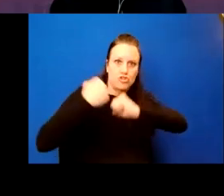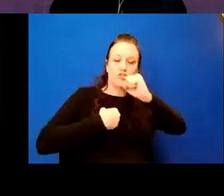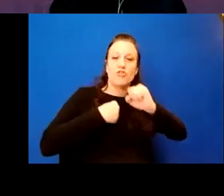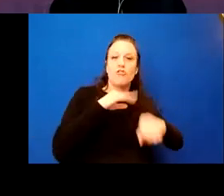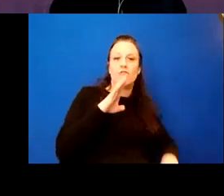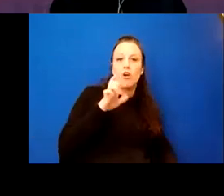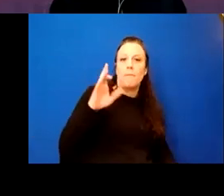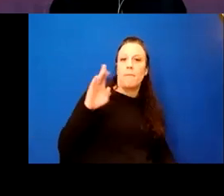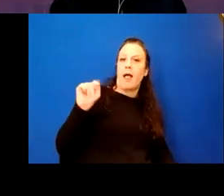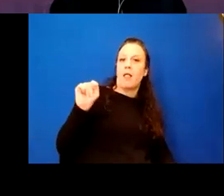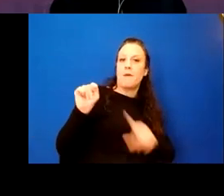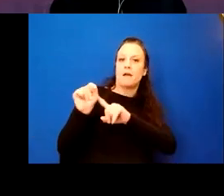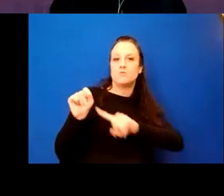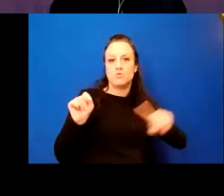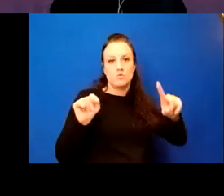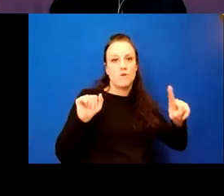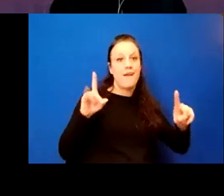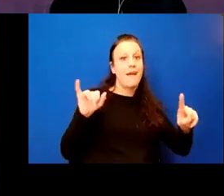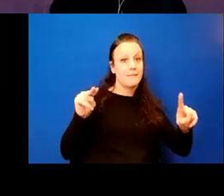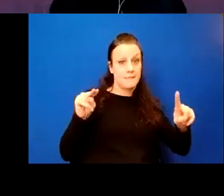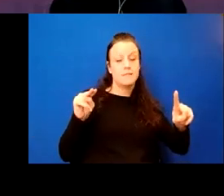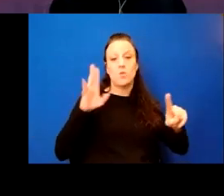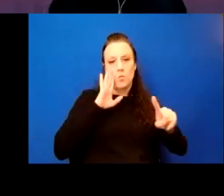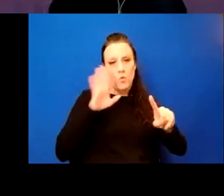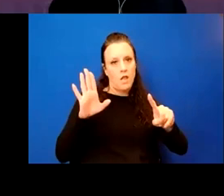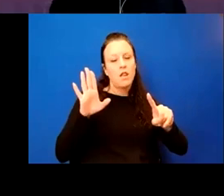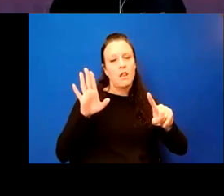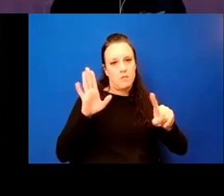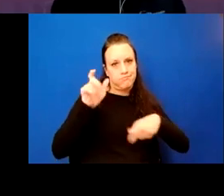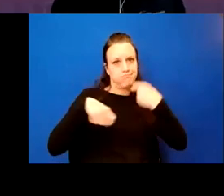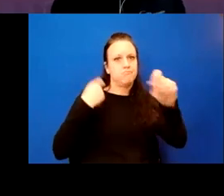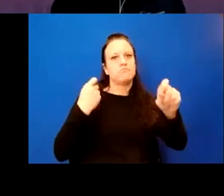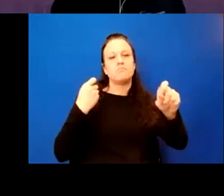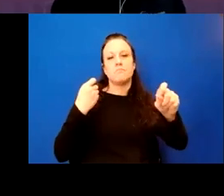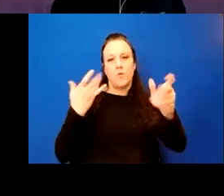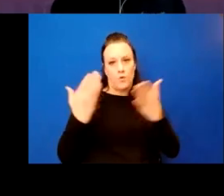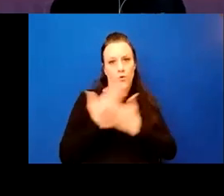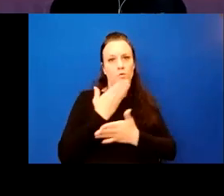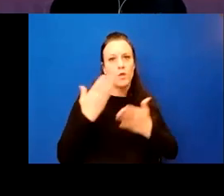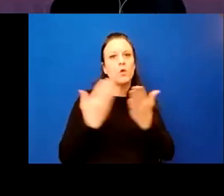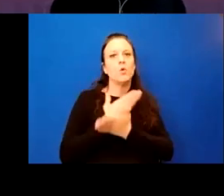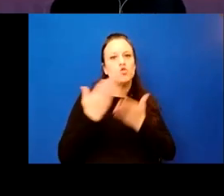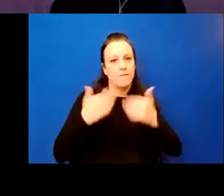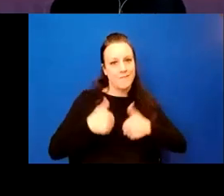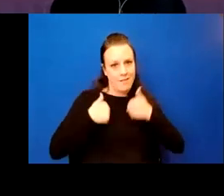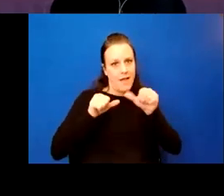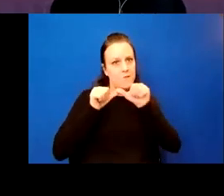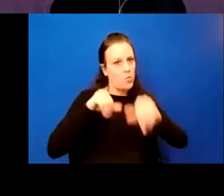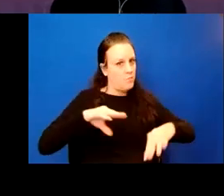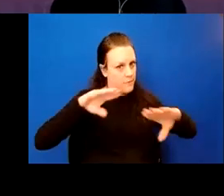station to the Addison station to, and the new structural will meet the new service life requirements